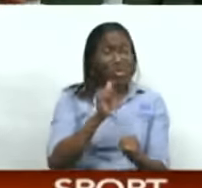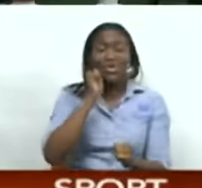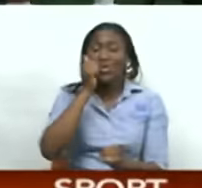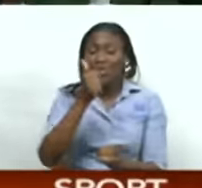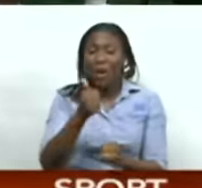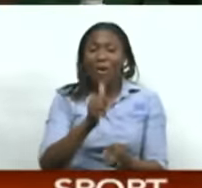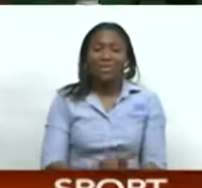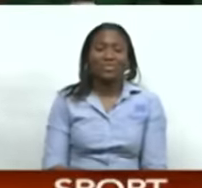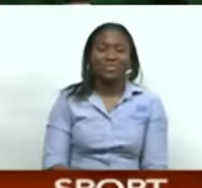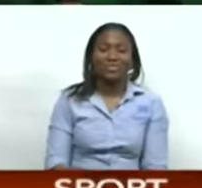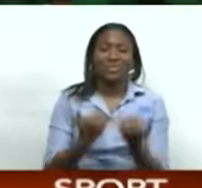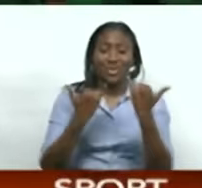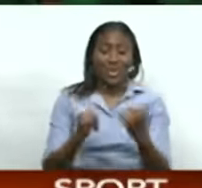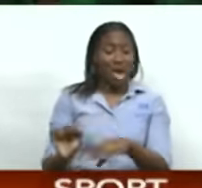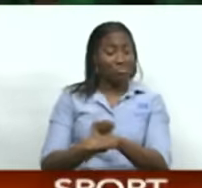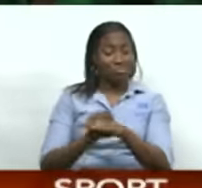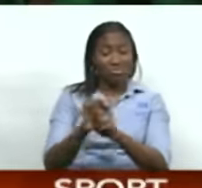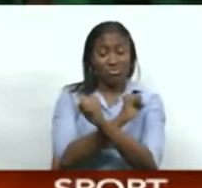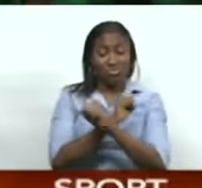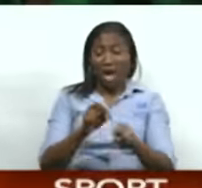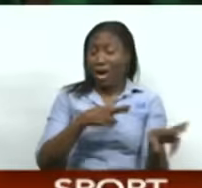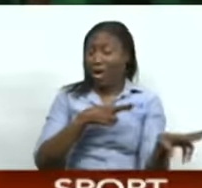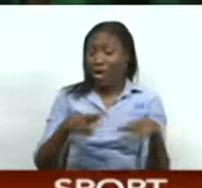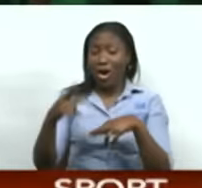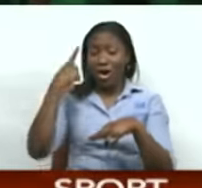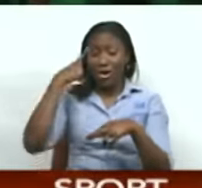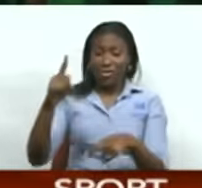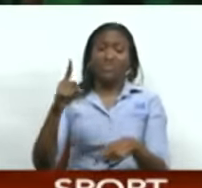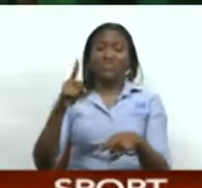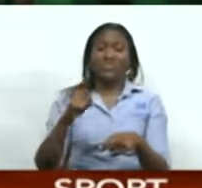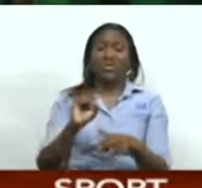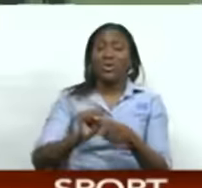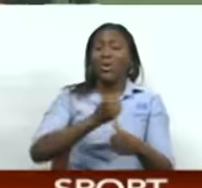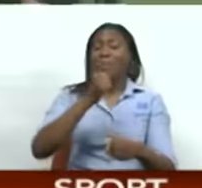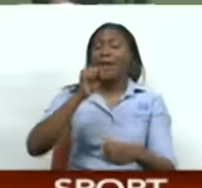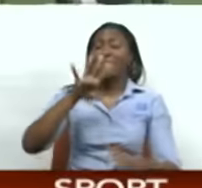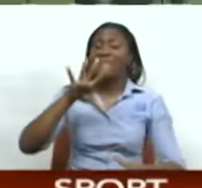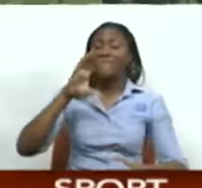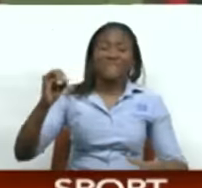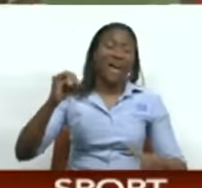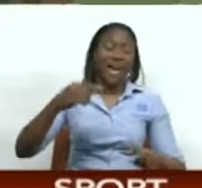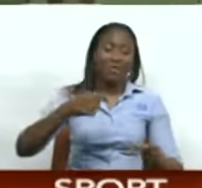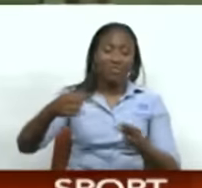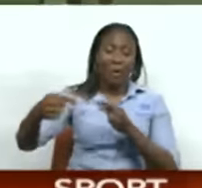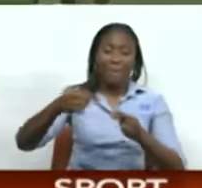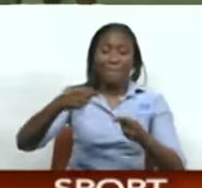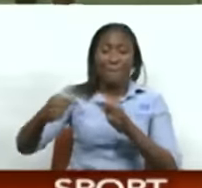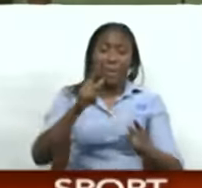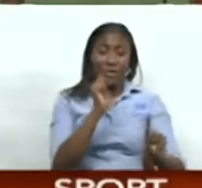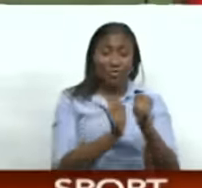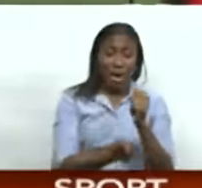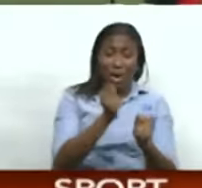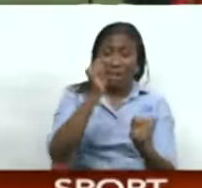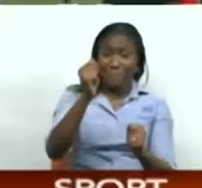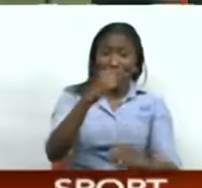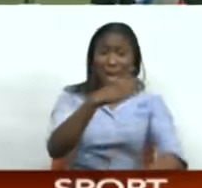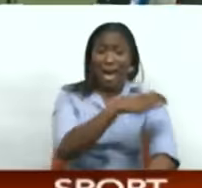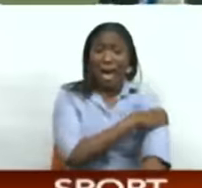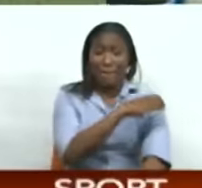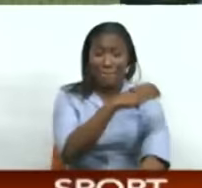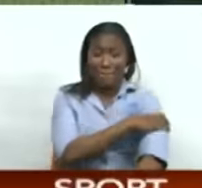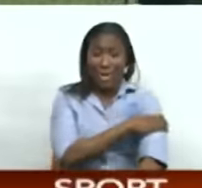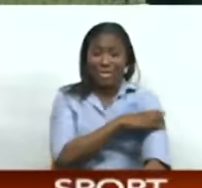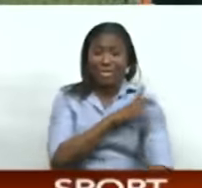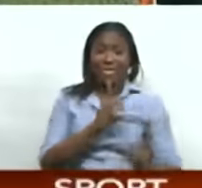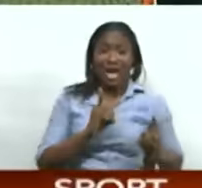stage is set for the grand finale of the CJ United Super 50, and Trinidad and Tobago Red Force captain Darren Bravo